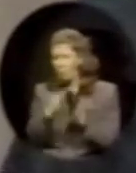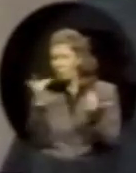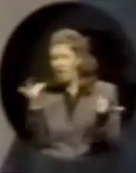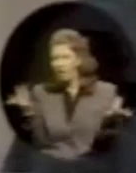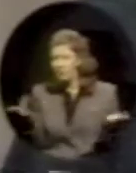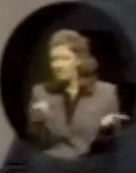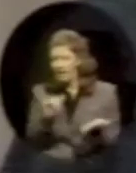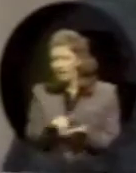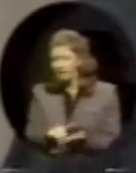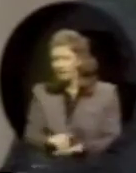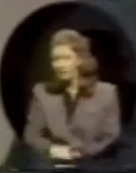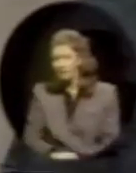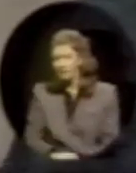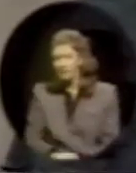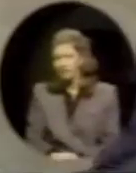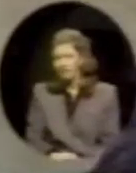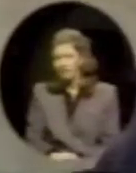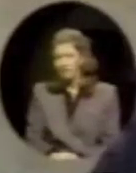was that?